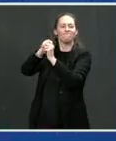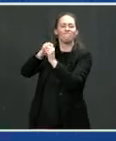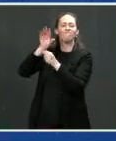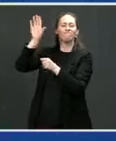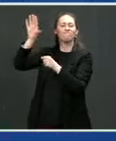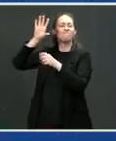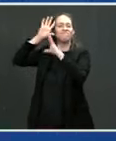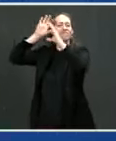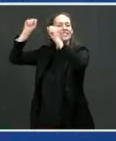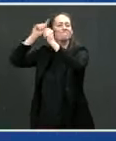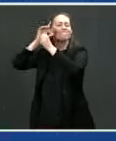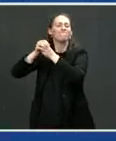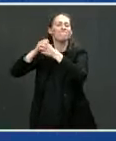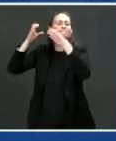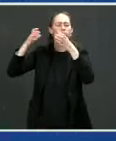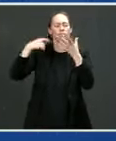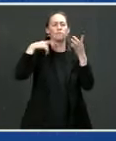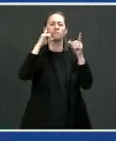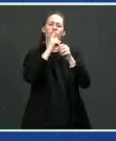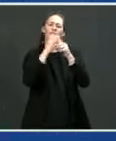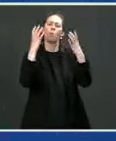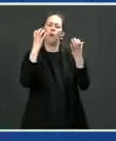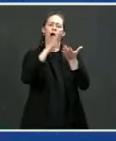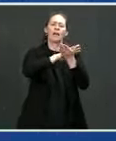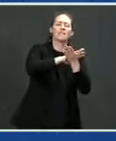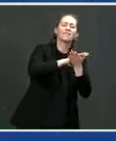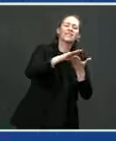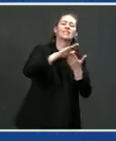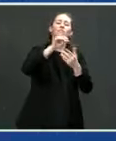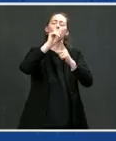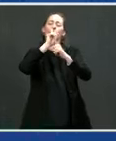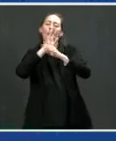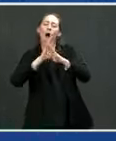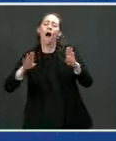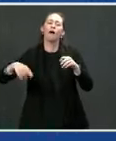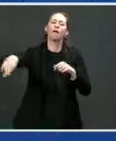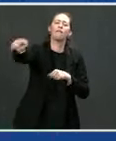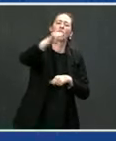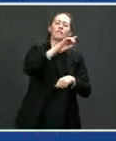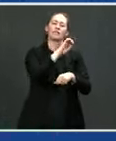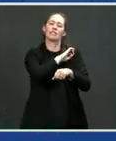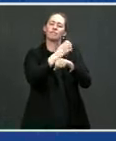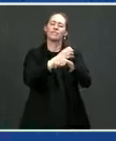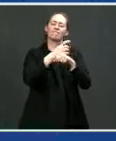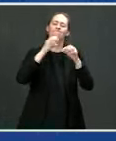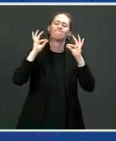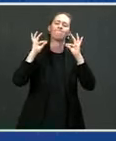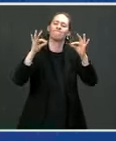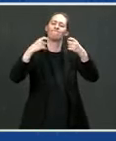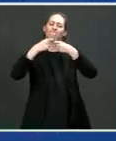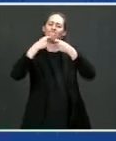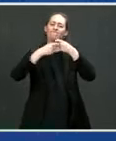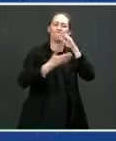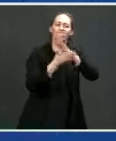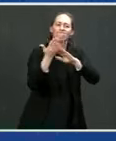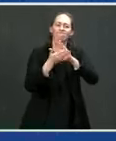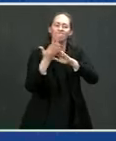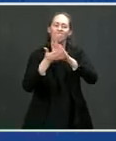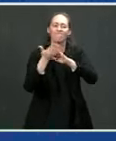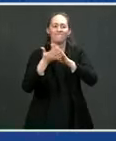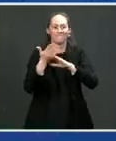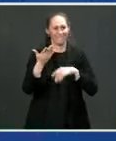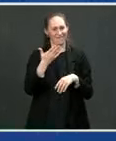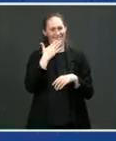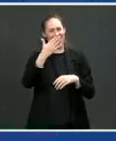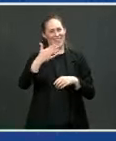quiet transportation. thank you so much for being with us here today. Well, you're welcome. I used to have a friend who said, it's always great to do